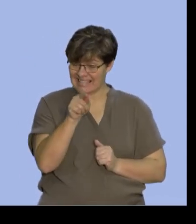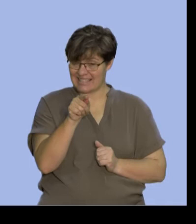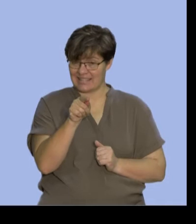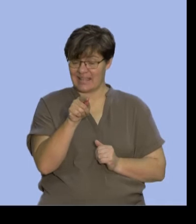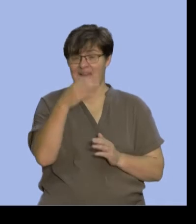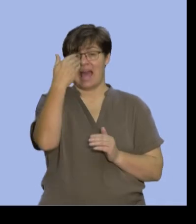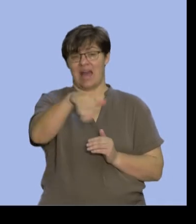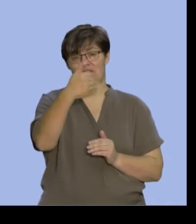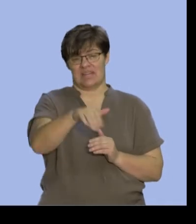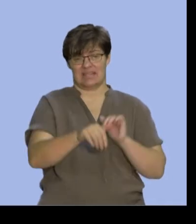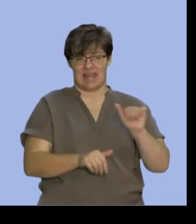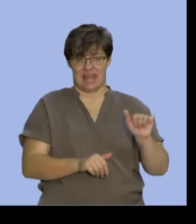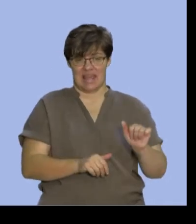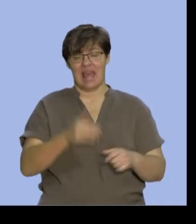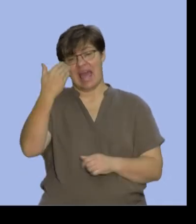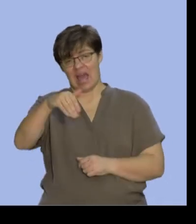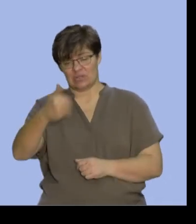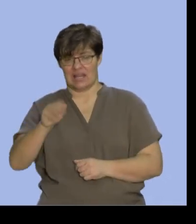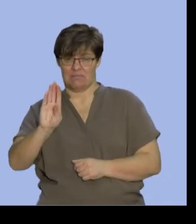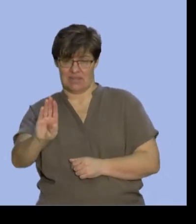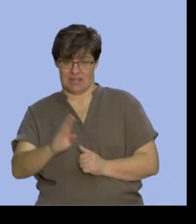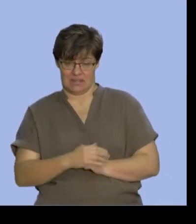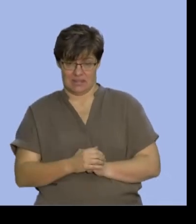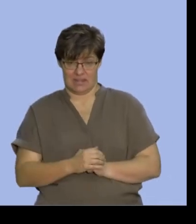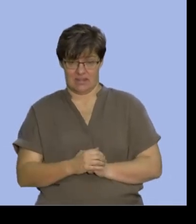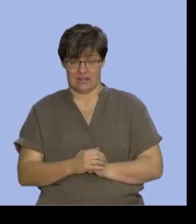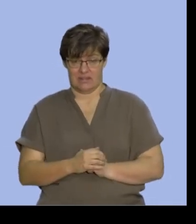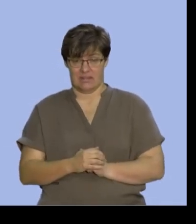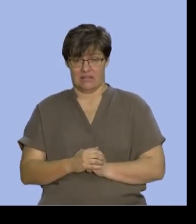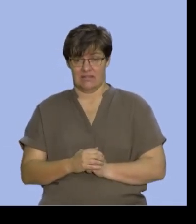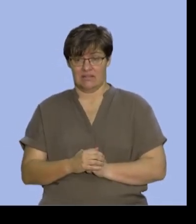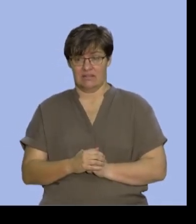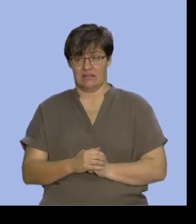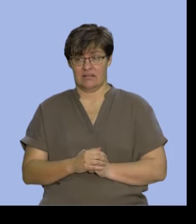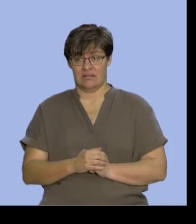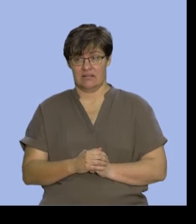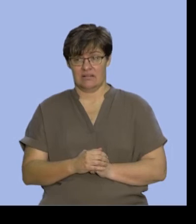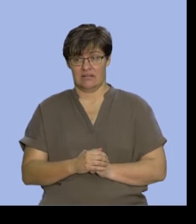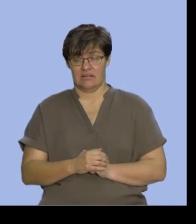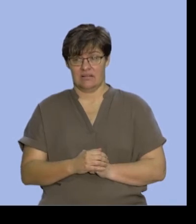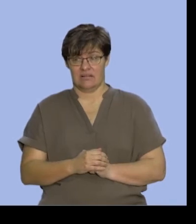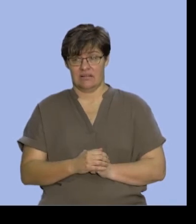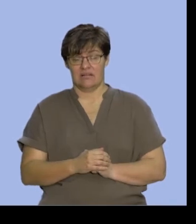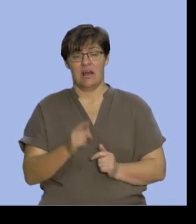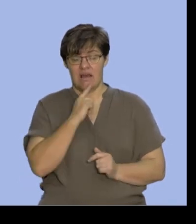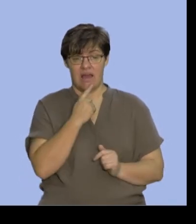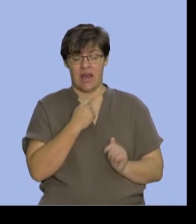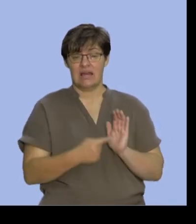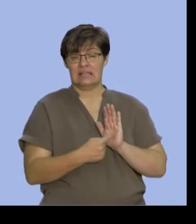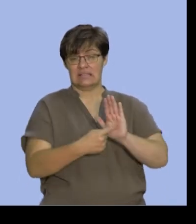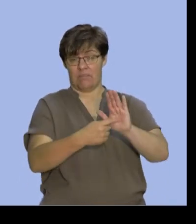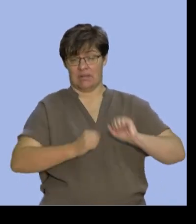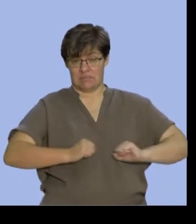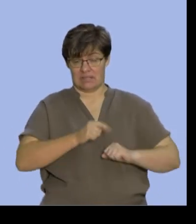of A and outside of B. In other words, it's this area in the sample space that I've